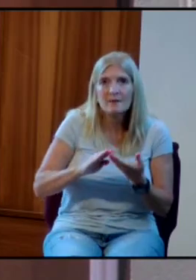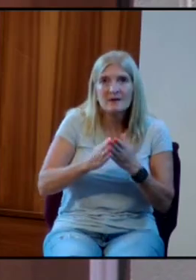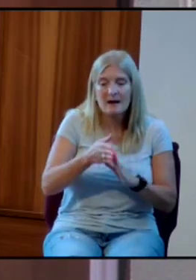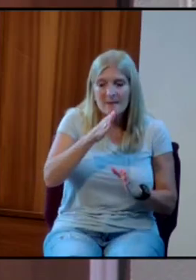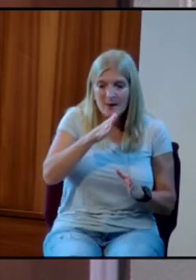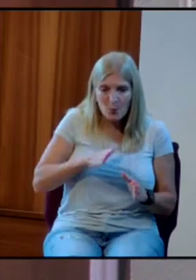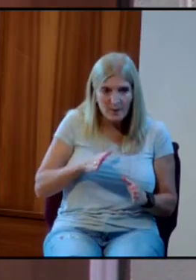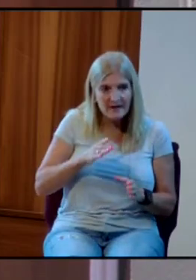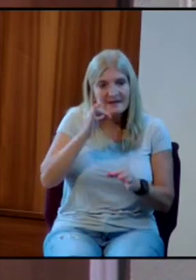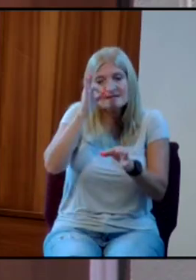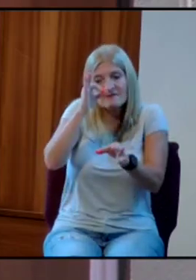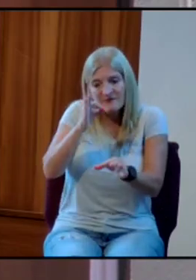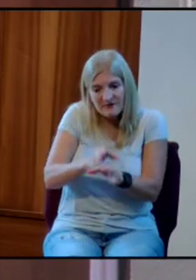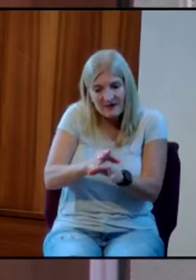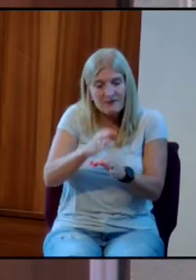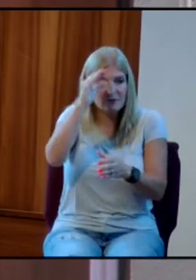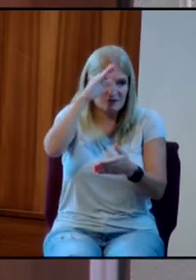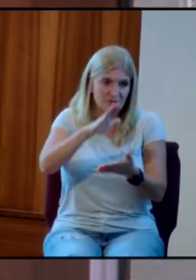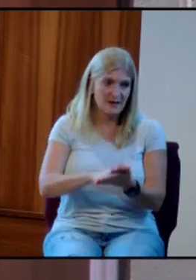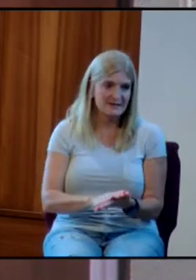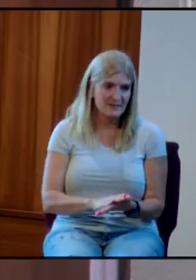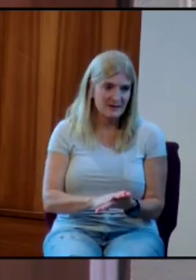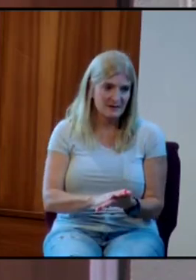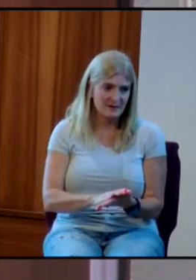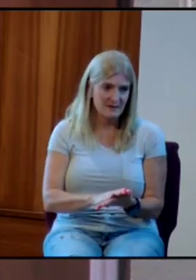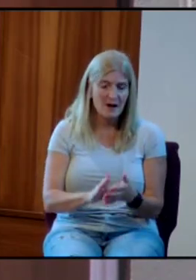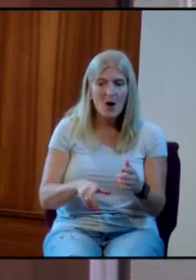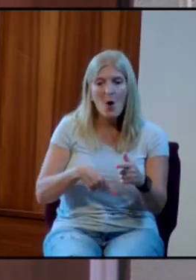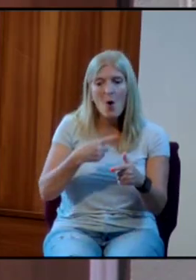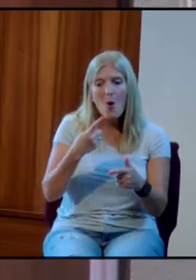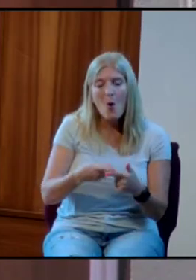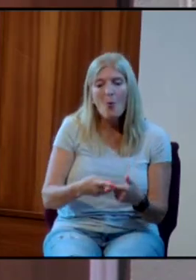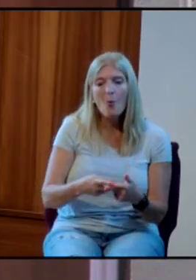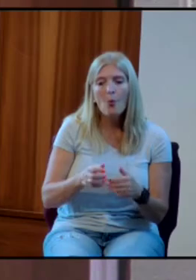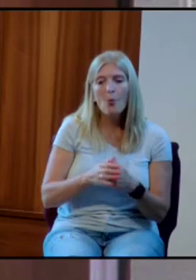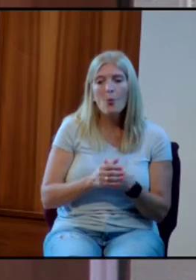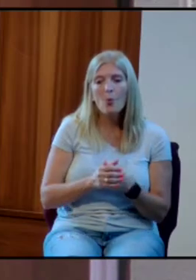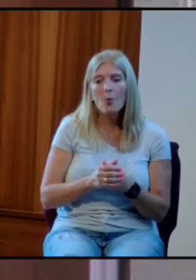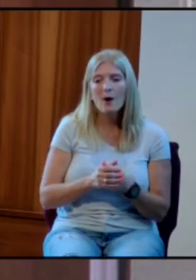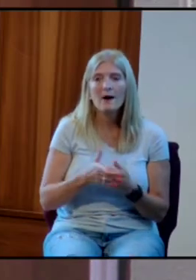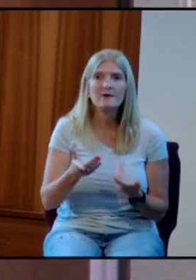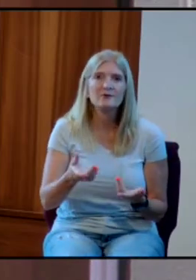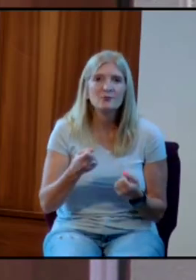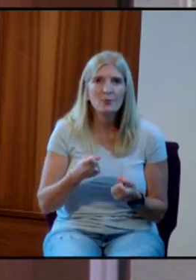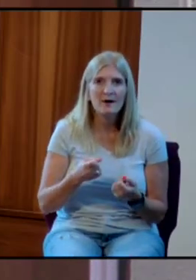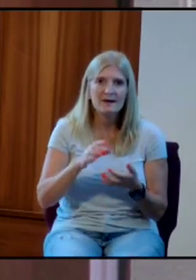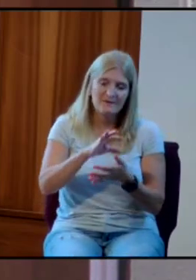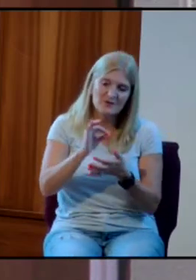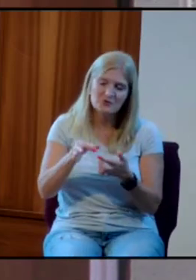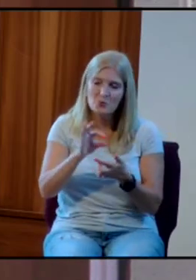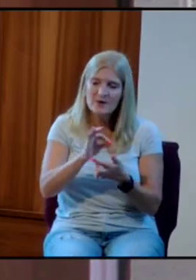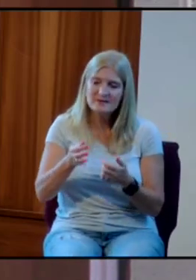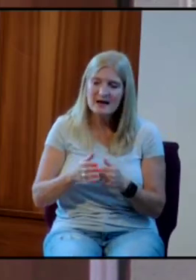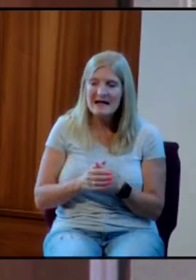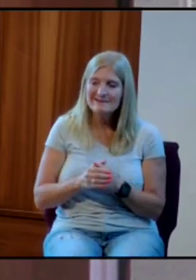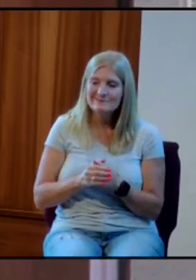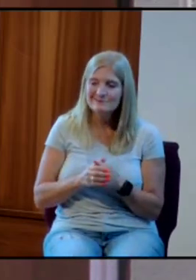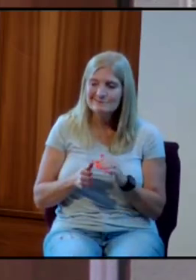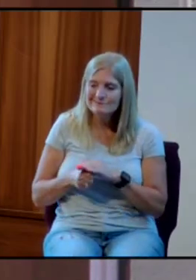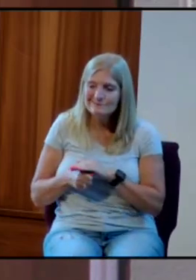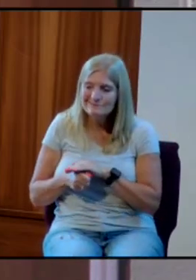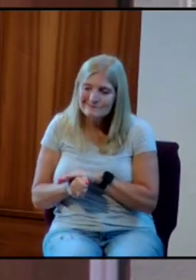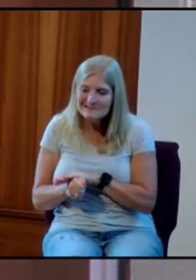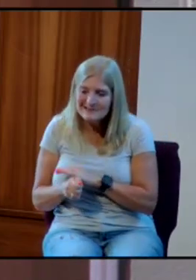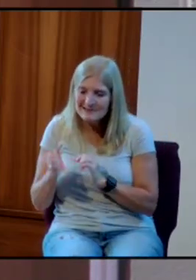faithful to her husband? Or, or, would you like to have the option to sneak around